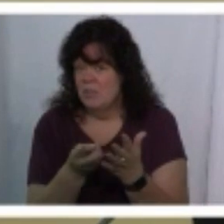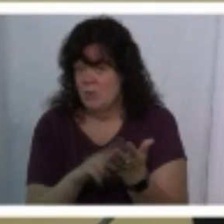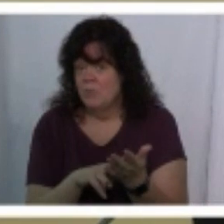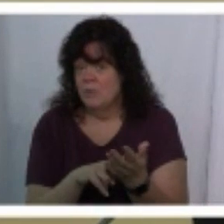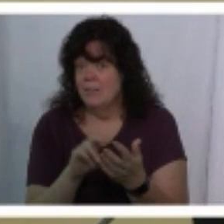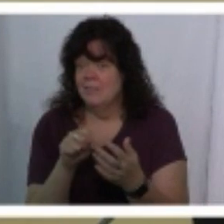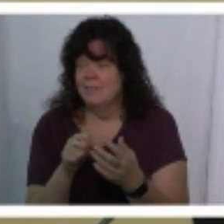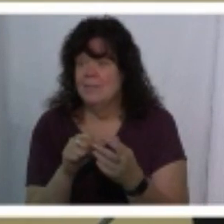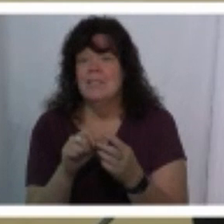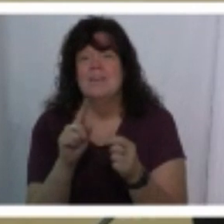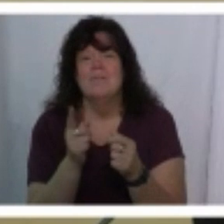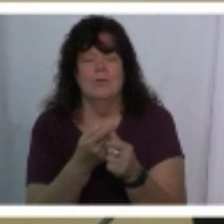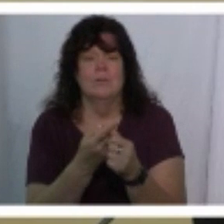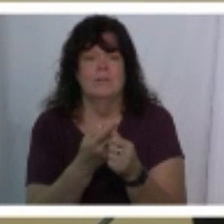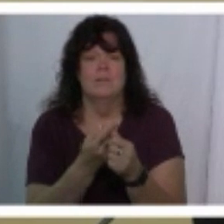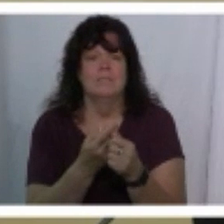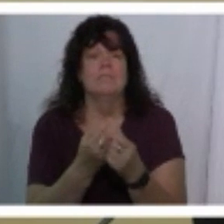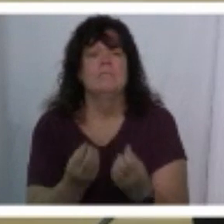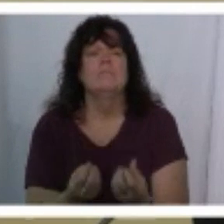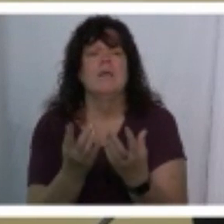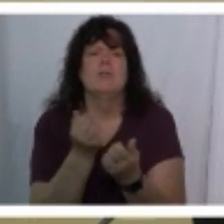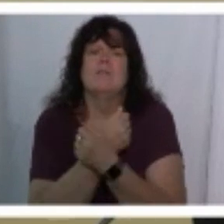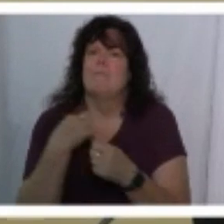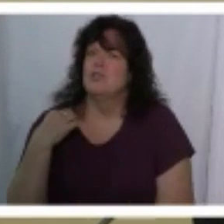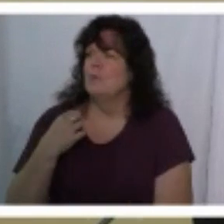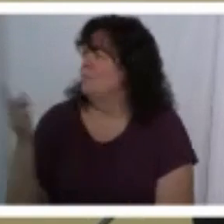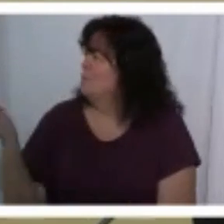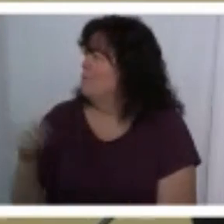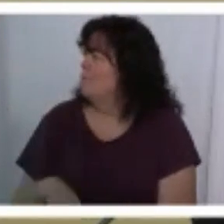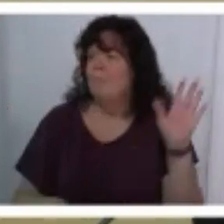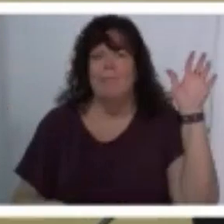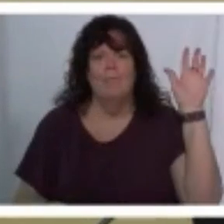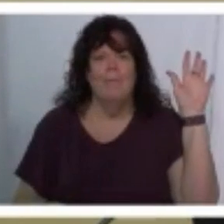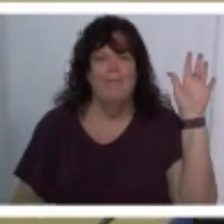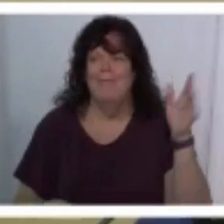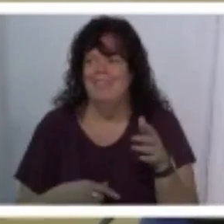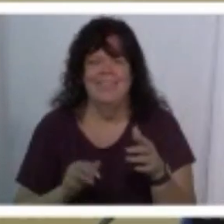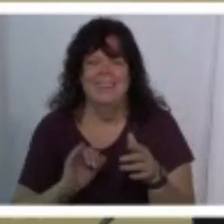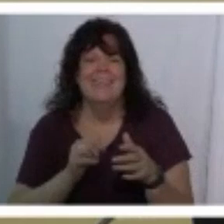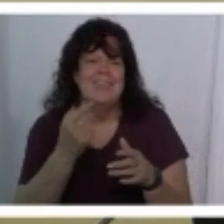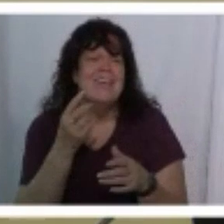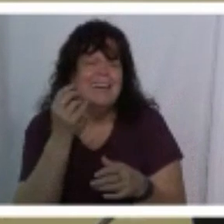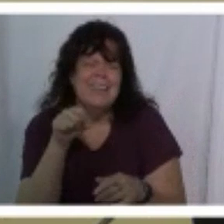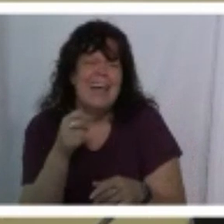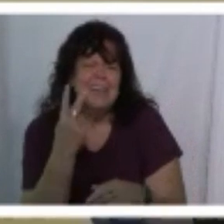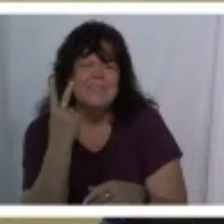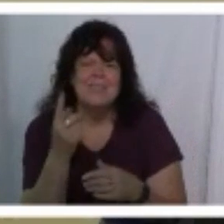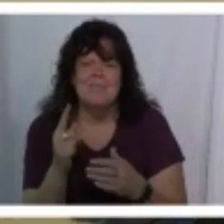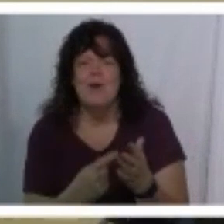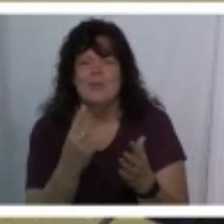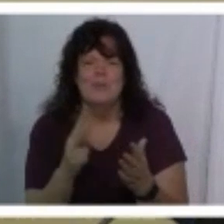first of all how many of you love my shirt okay so yes you've seen it a couple of times one